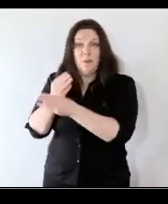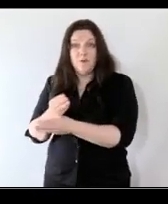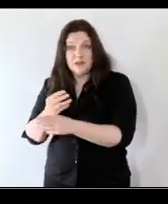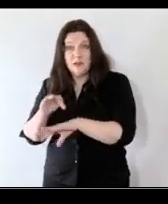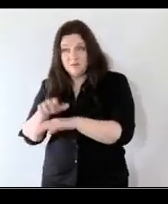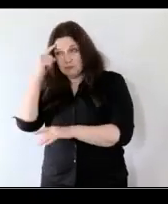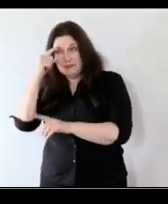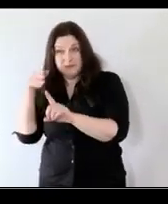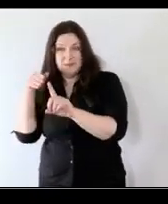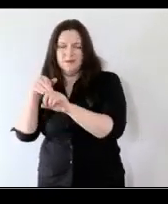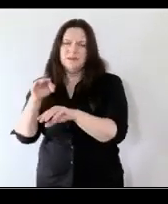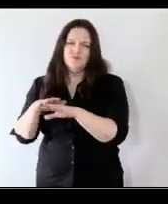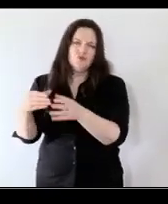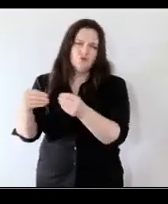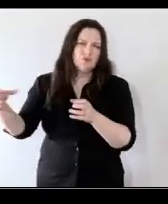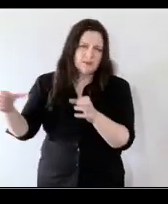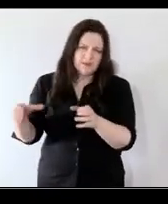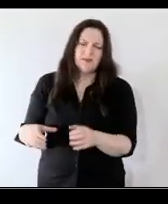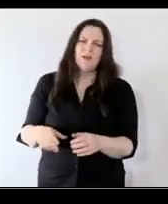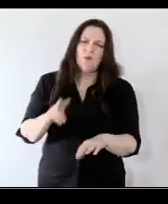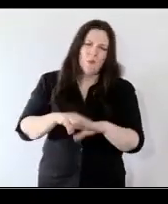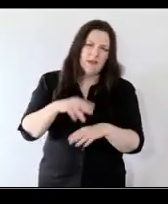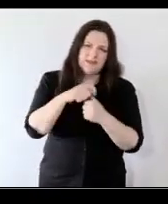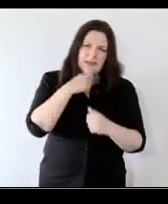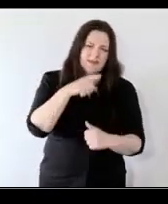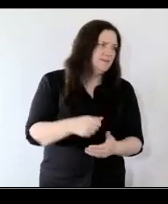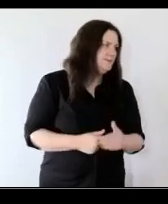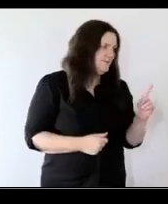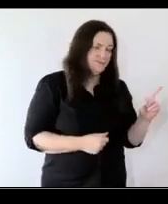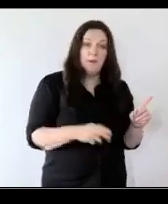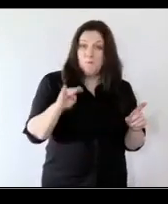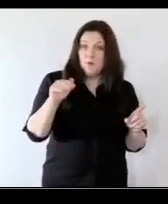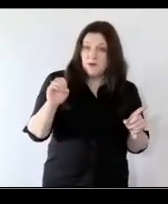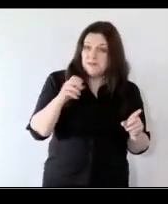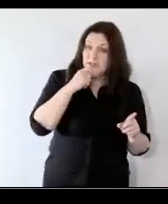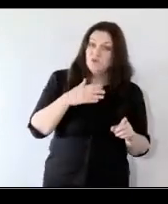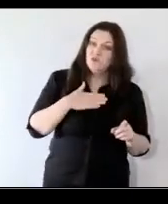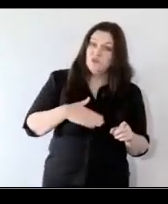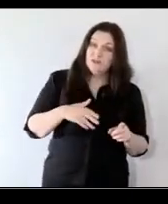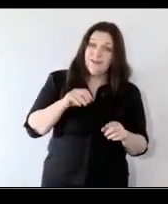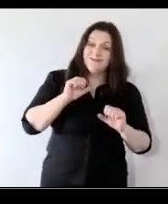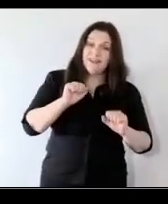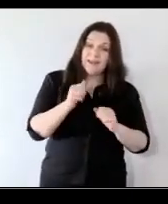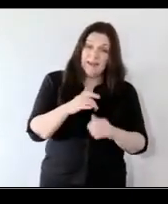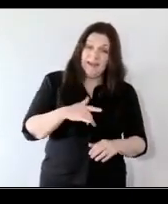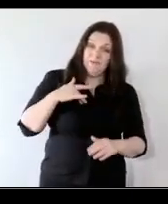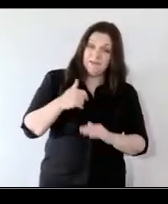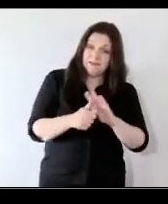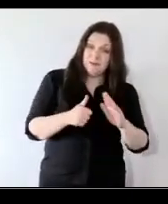poverty of aspirations it's it's a poverty of resources can i just come in there on you just in terms of that voice of the lived experience